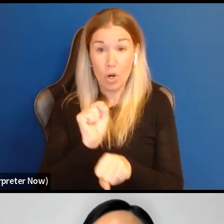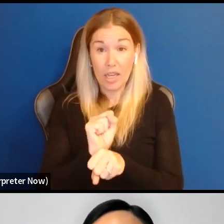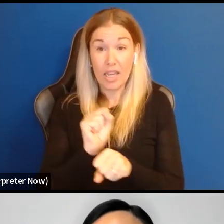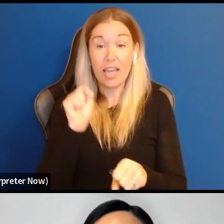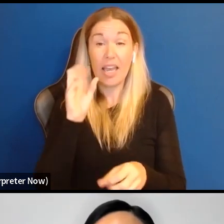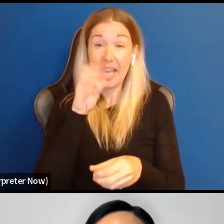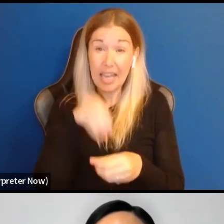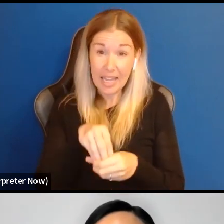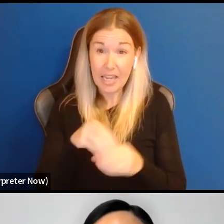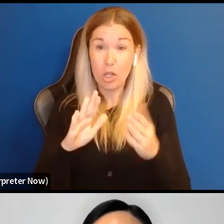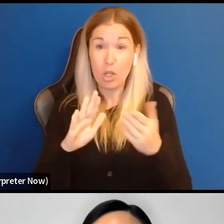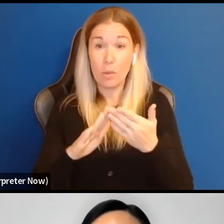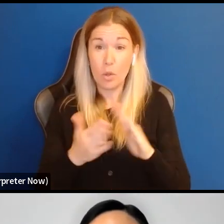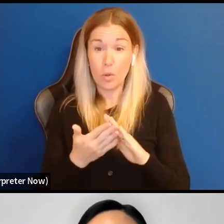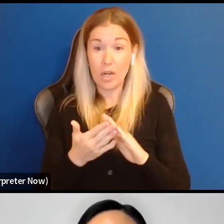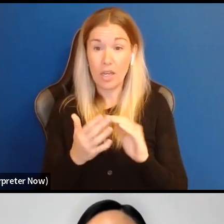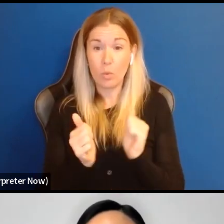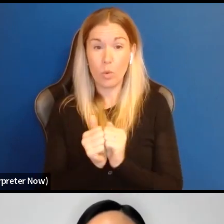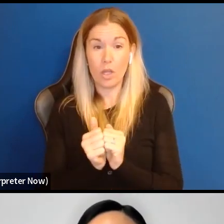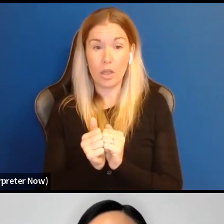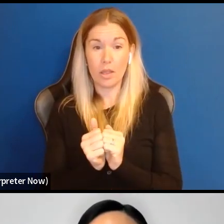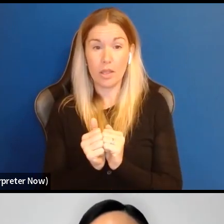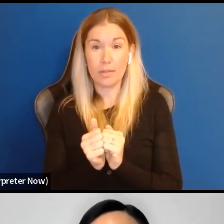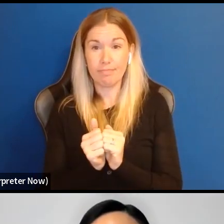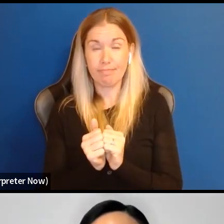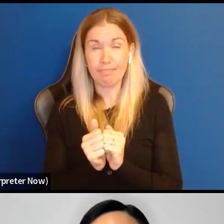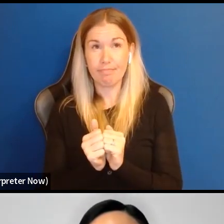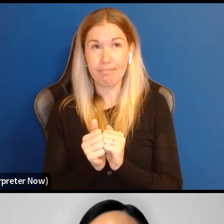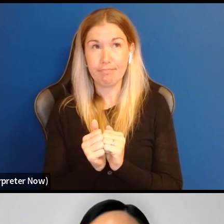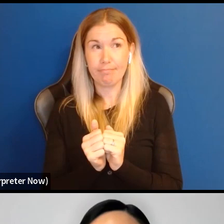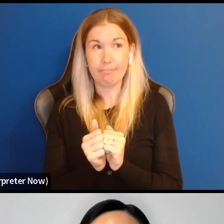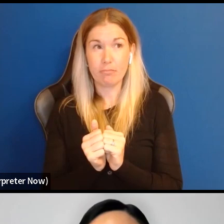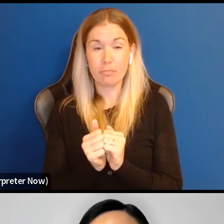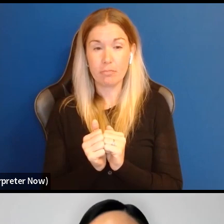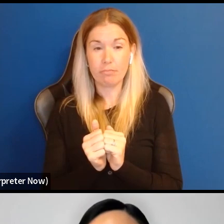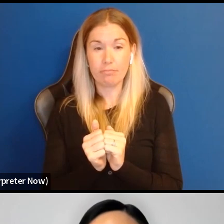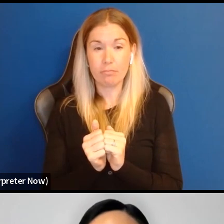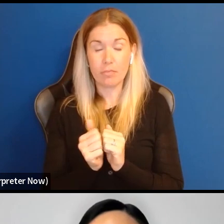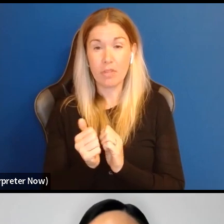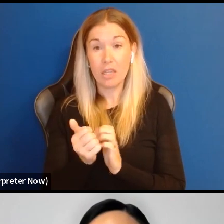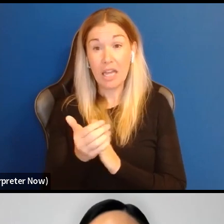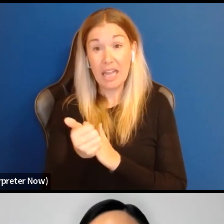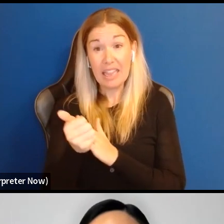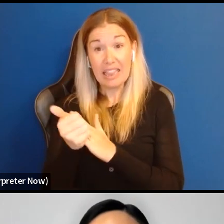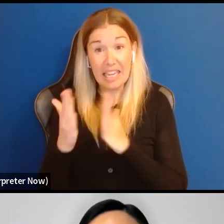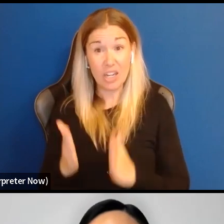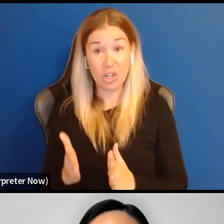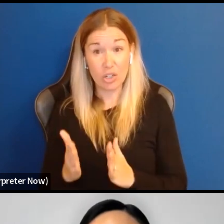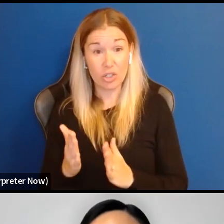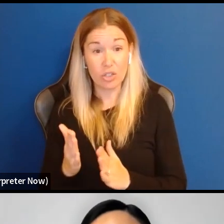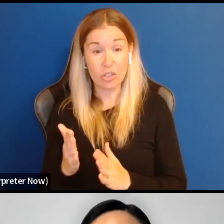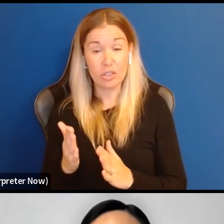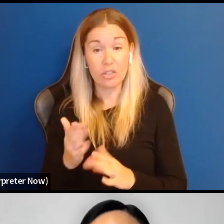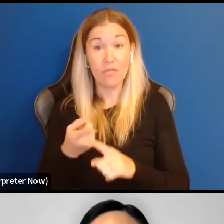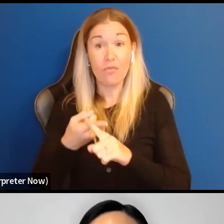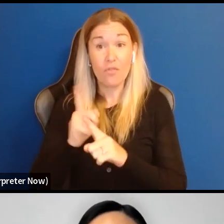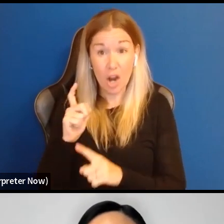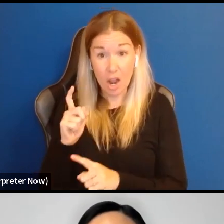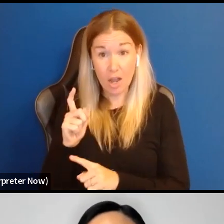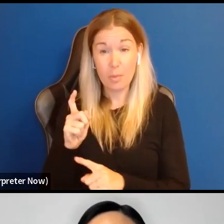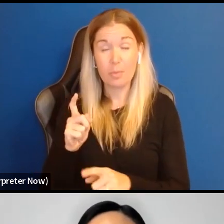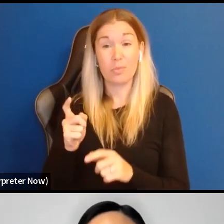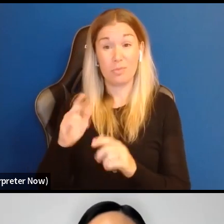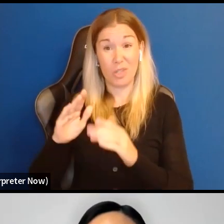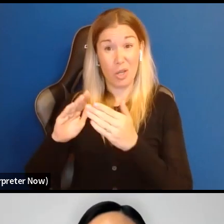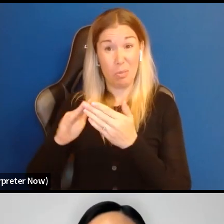especially leaders from underserved communities is definitely important. But